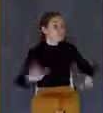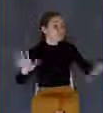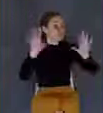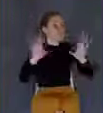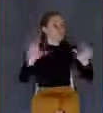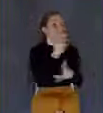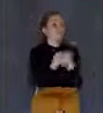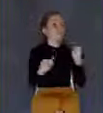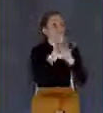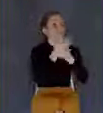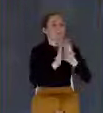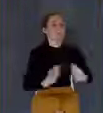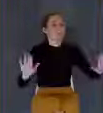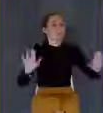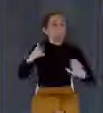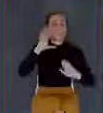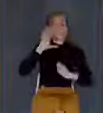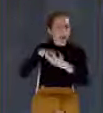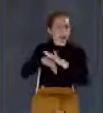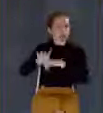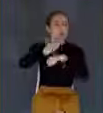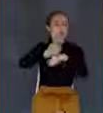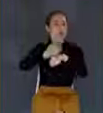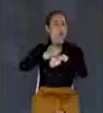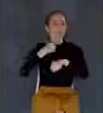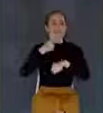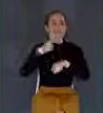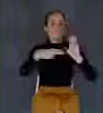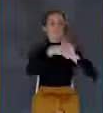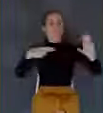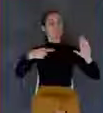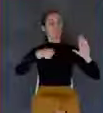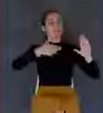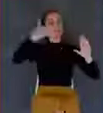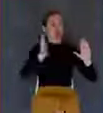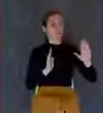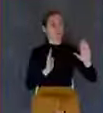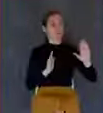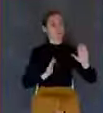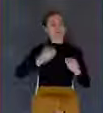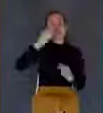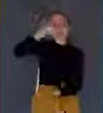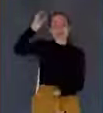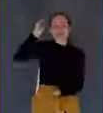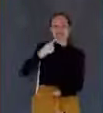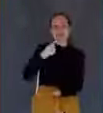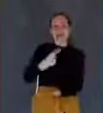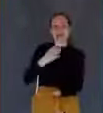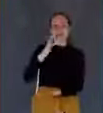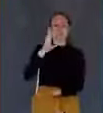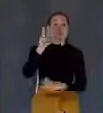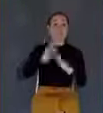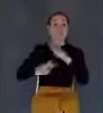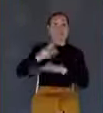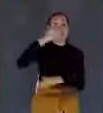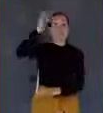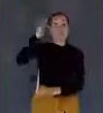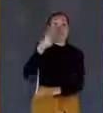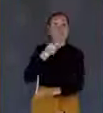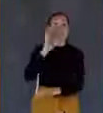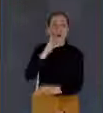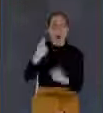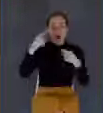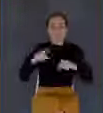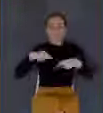God. Now, according to Daniel's prophecy, this will happen during Daniel's 70th week, that seven-year period. Right in the